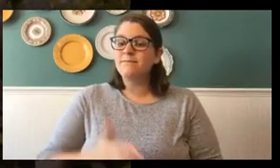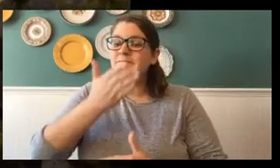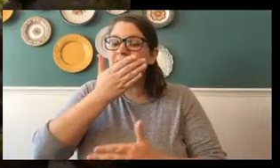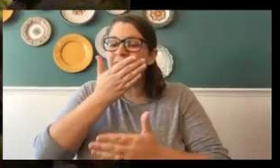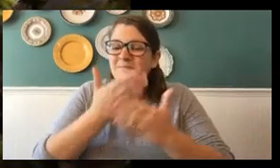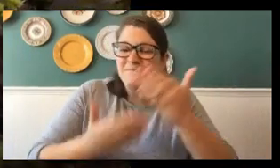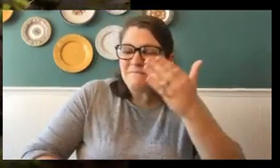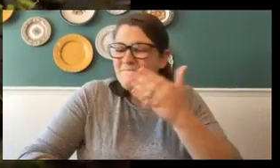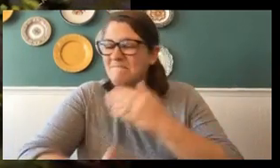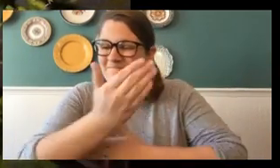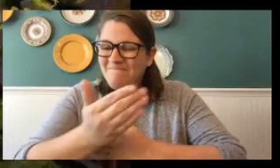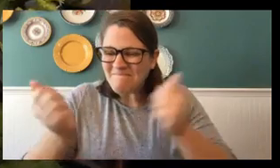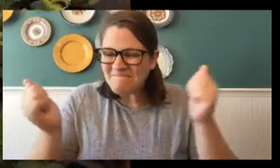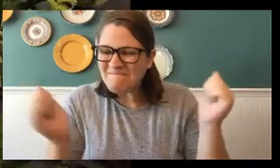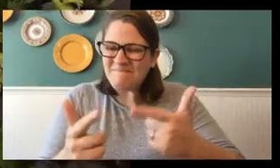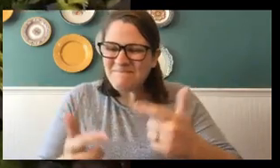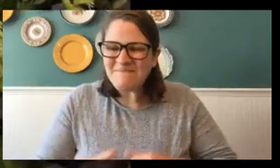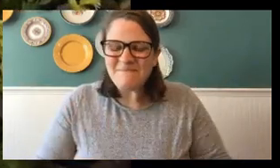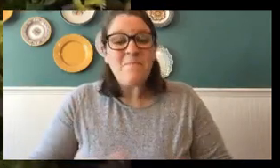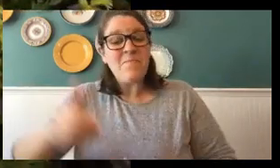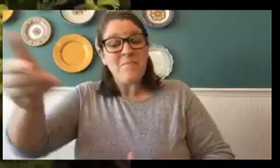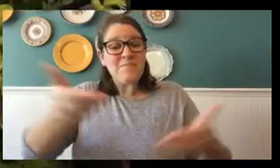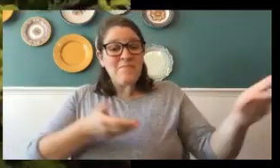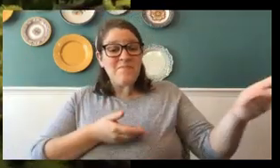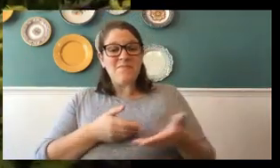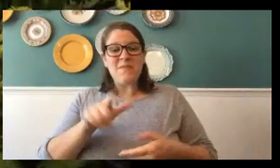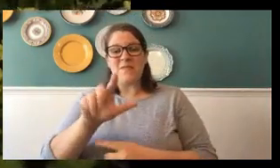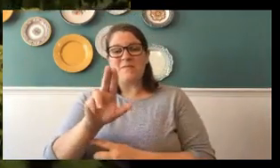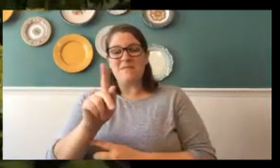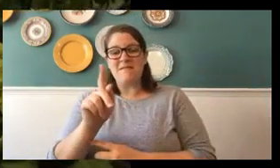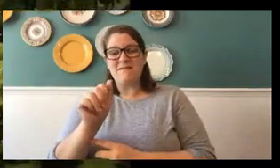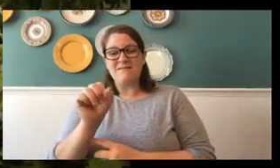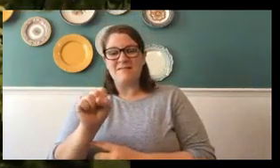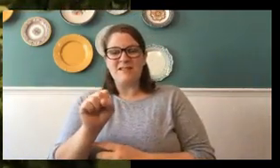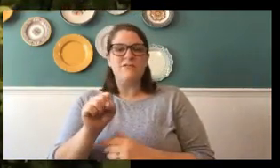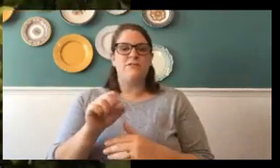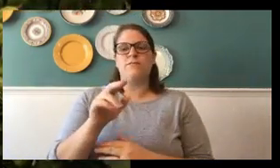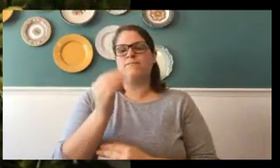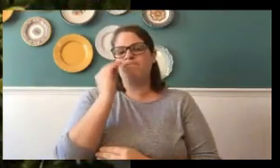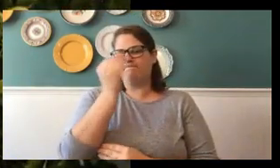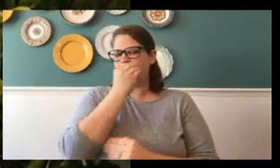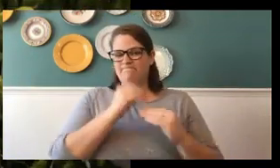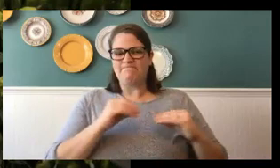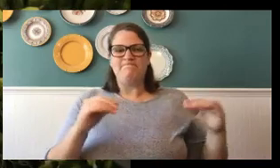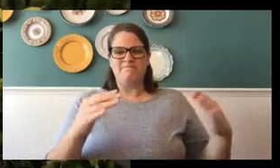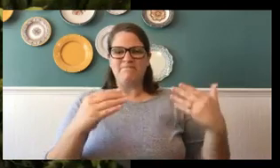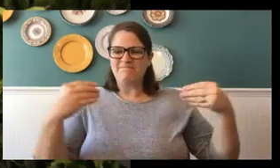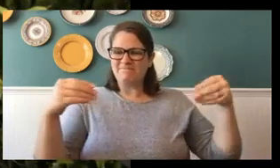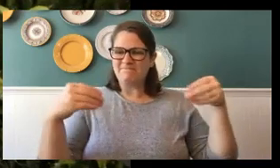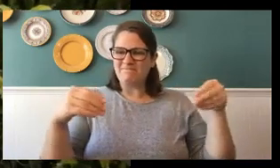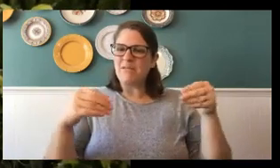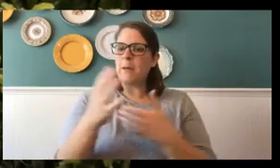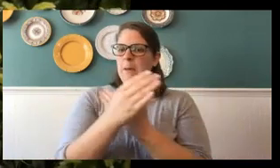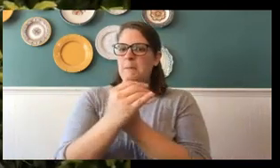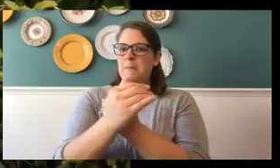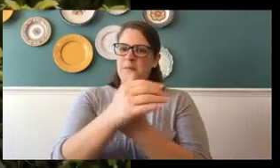Good morning, everybody. Welcome to Lucas Nursery and Butterfly Encounter. We're actually live inside the